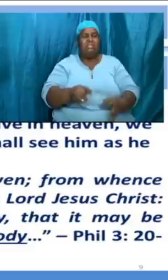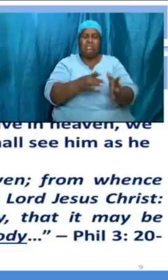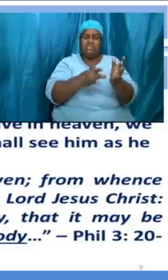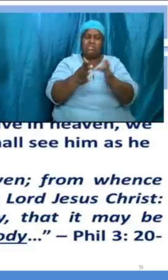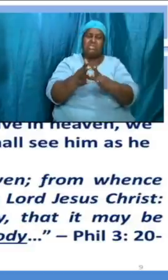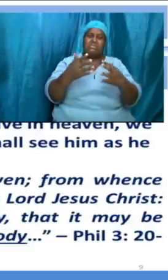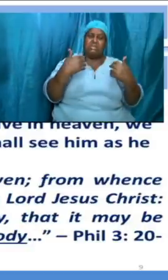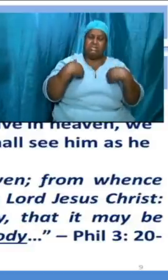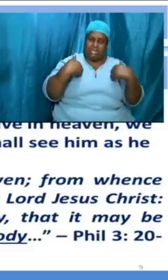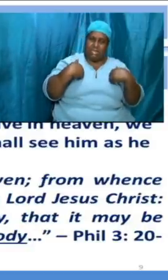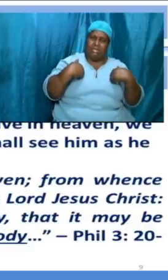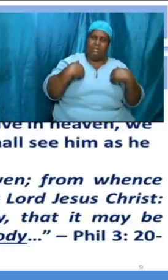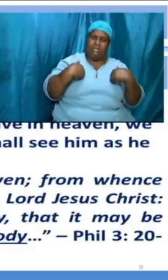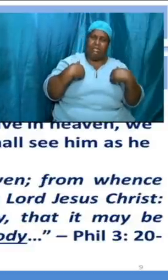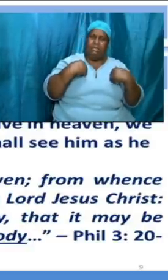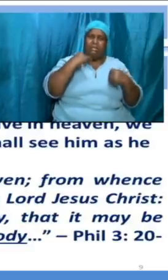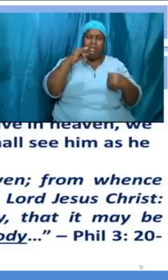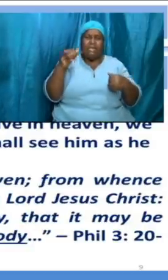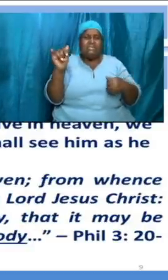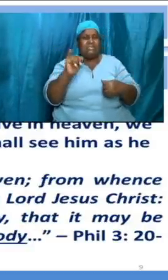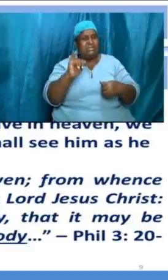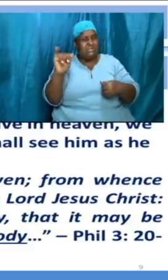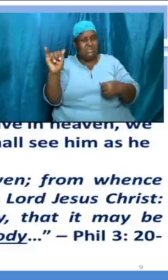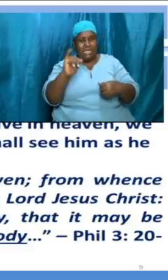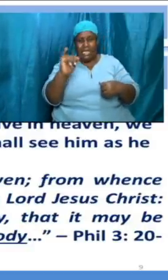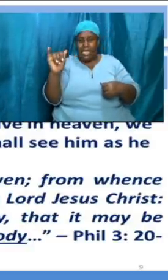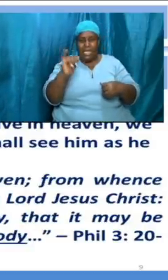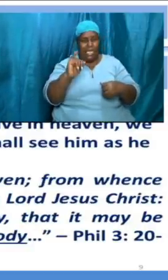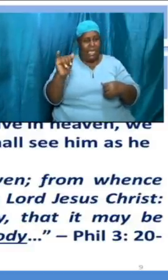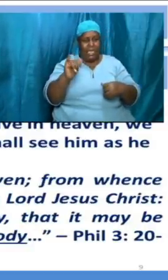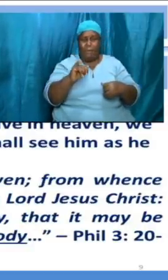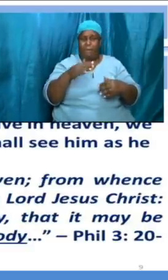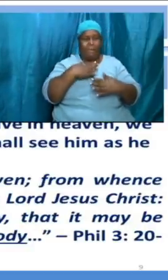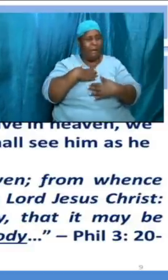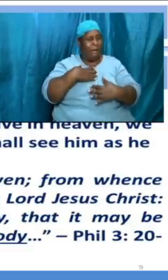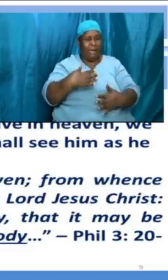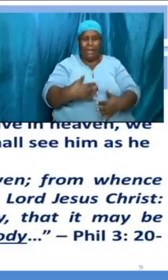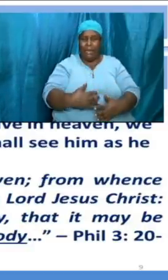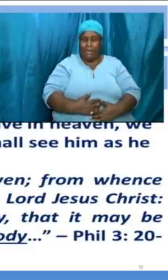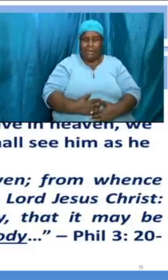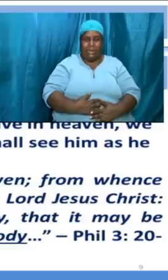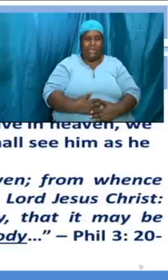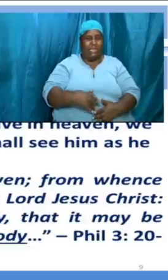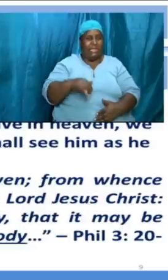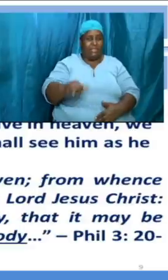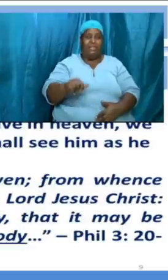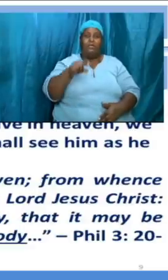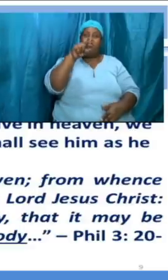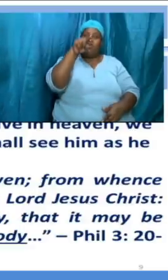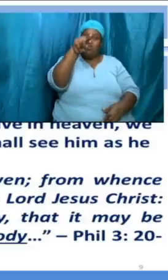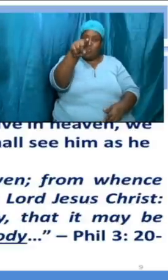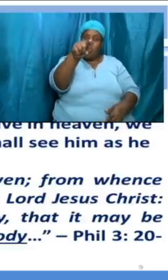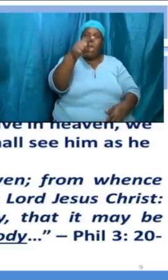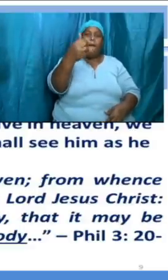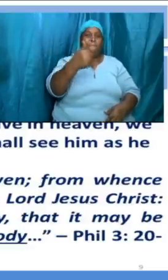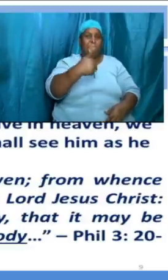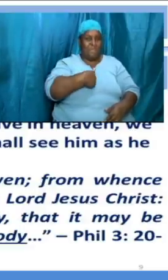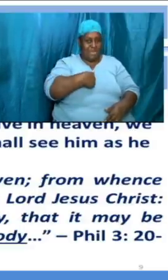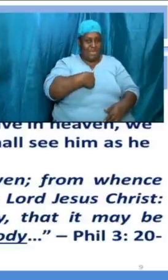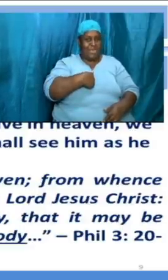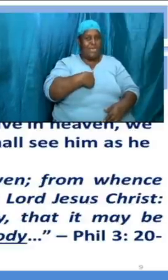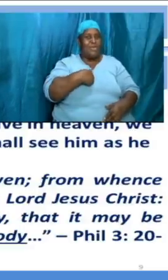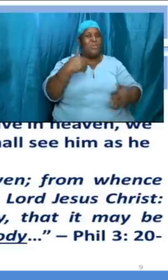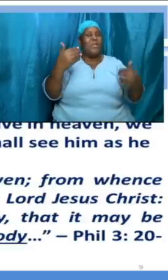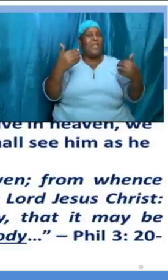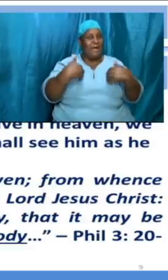jesus had is the same type of body that you and i will have a